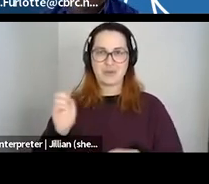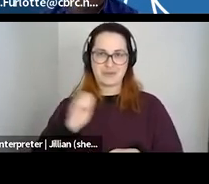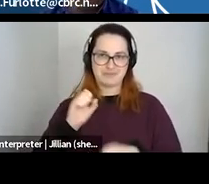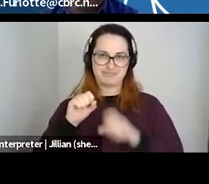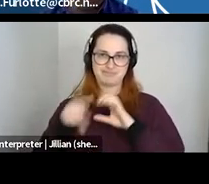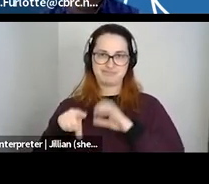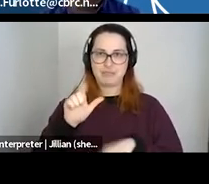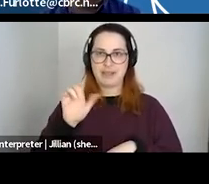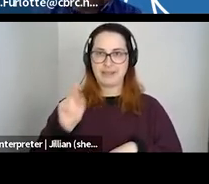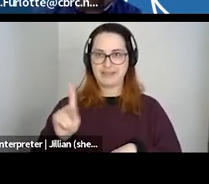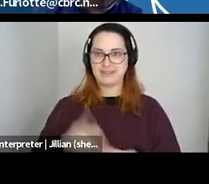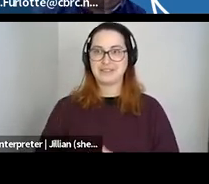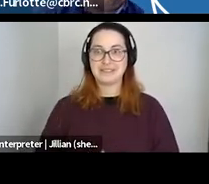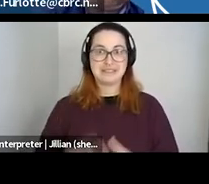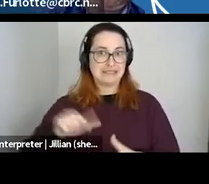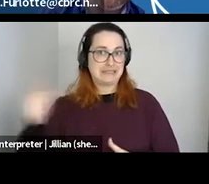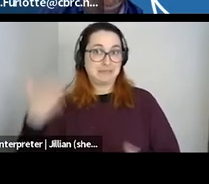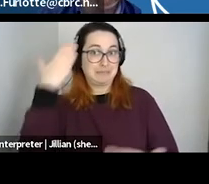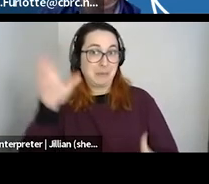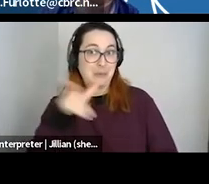That's it for me. I don't know who's going next.